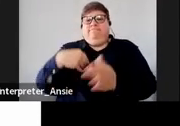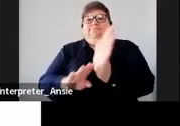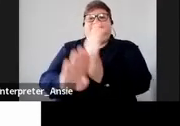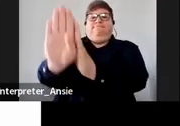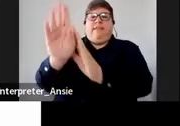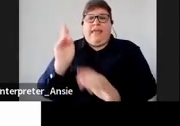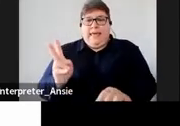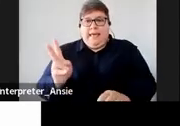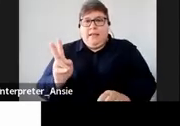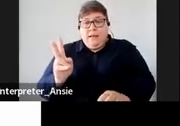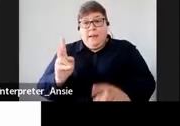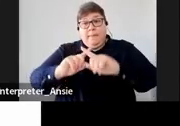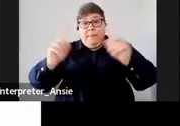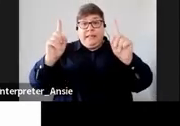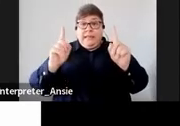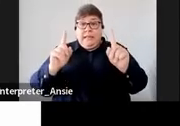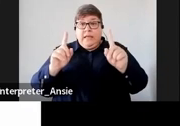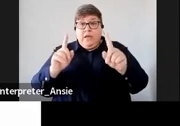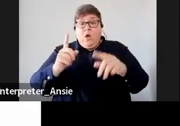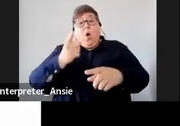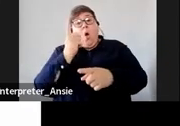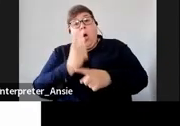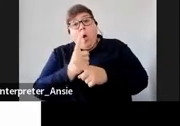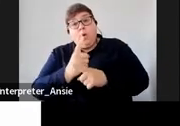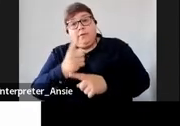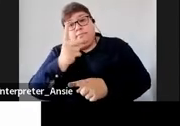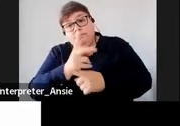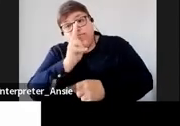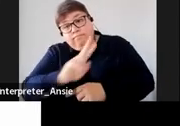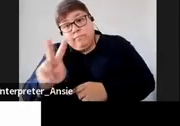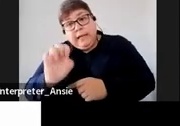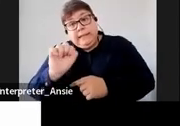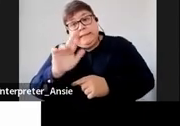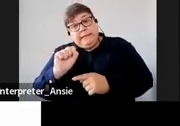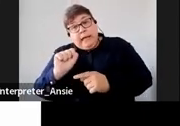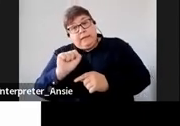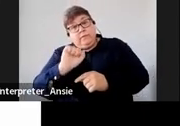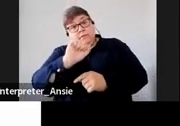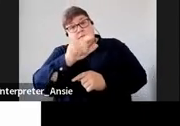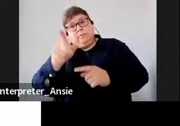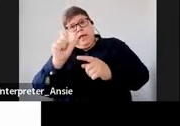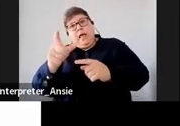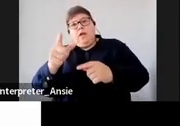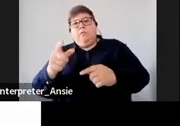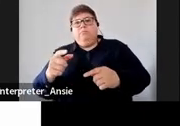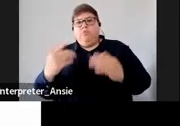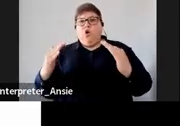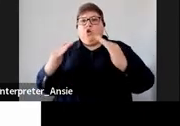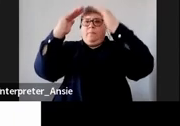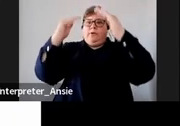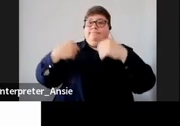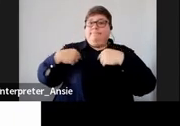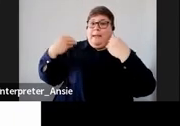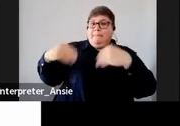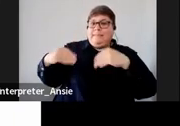but most importantly it should always be in the best interest of service that we take that compromise settlement or business rescue